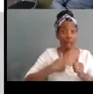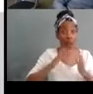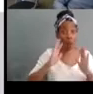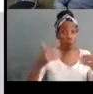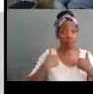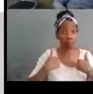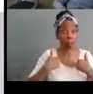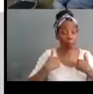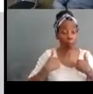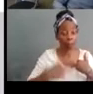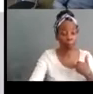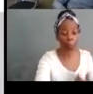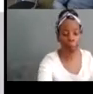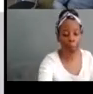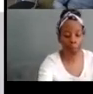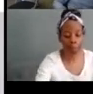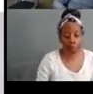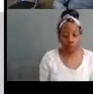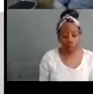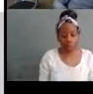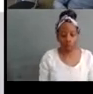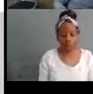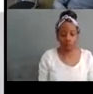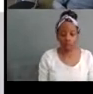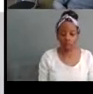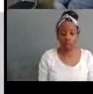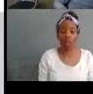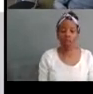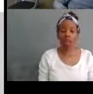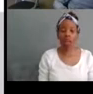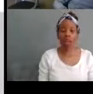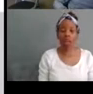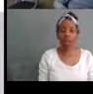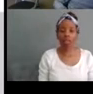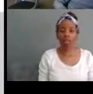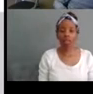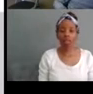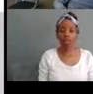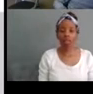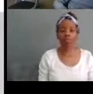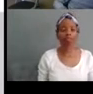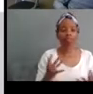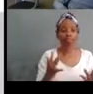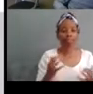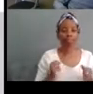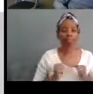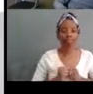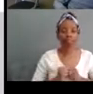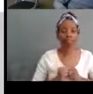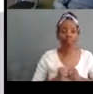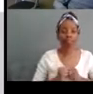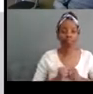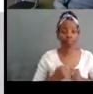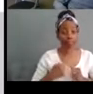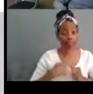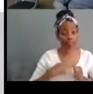and um i also am a project